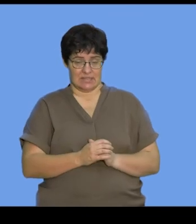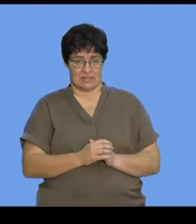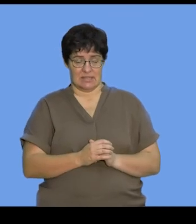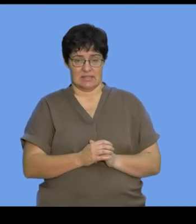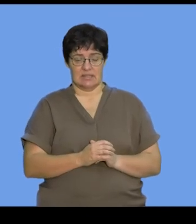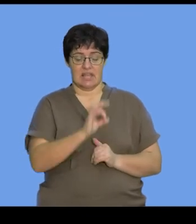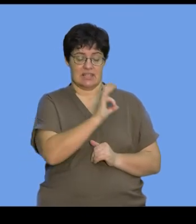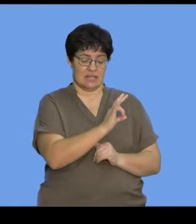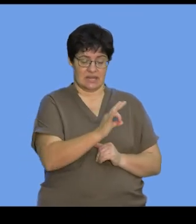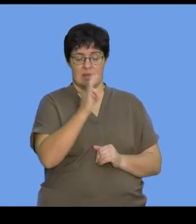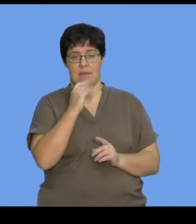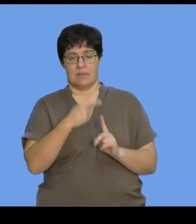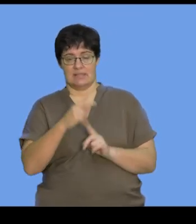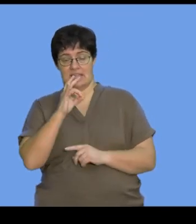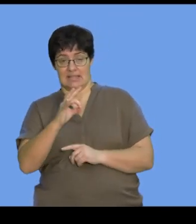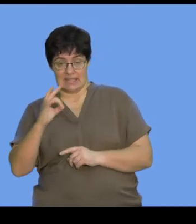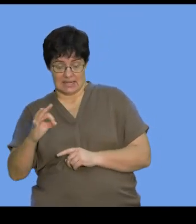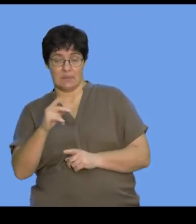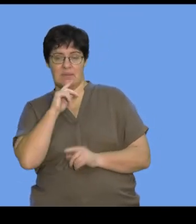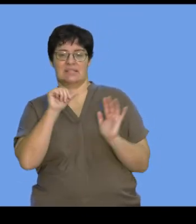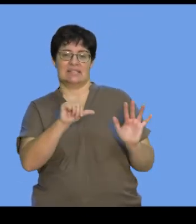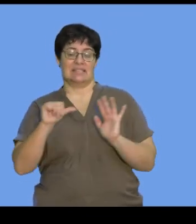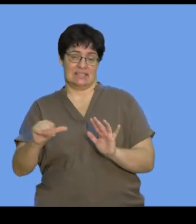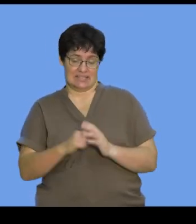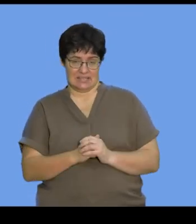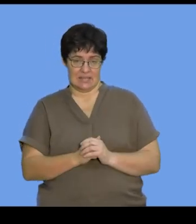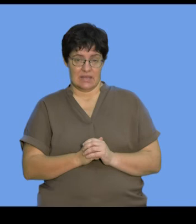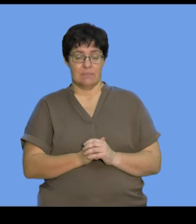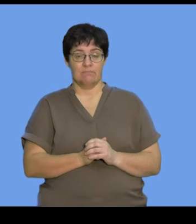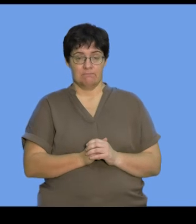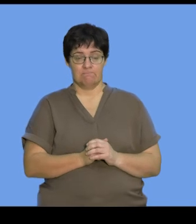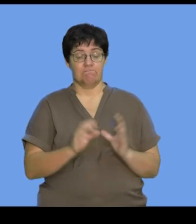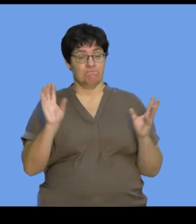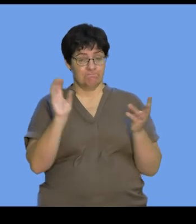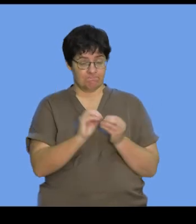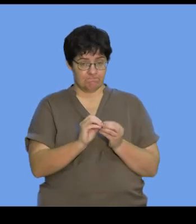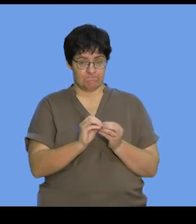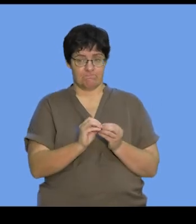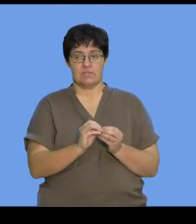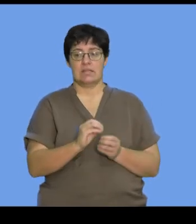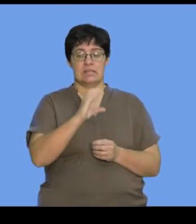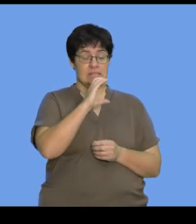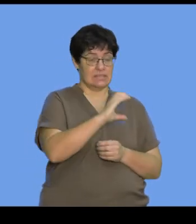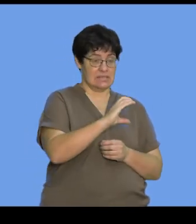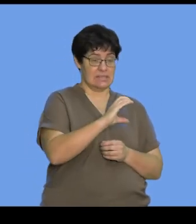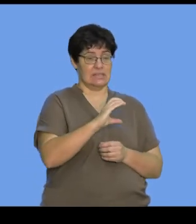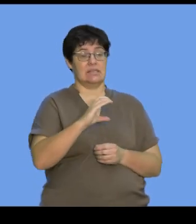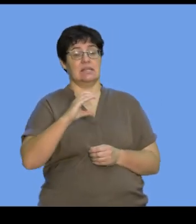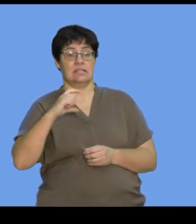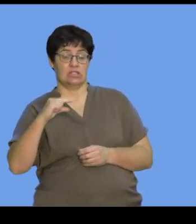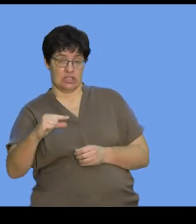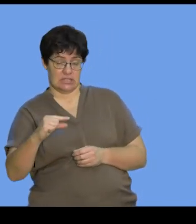plus 33 is 66, and so, it would mean that collectively, these two, guanine and cytosine, have